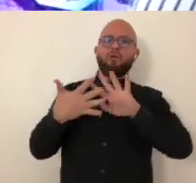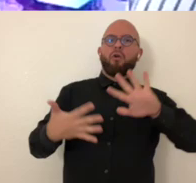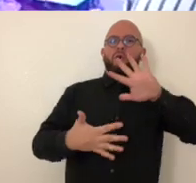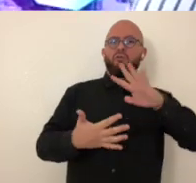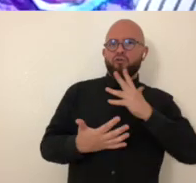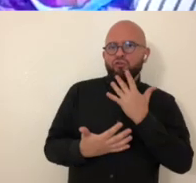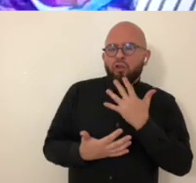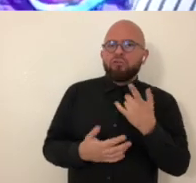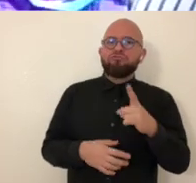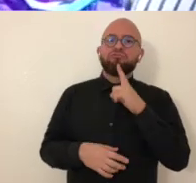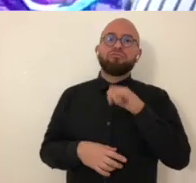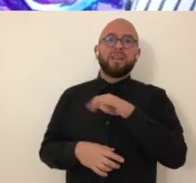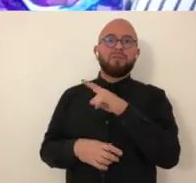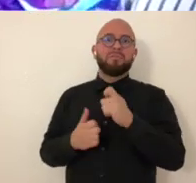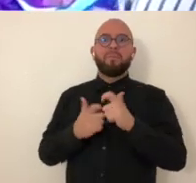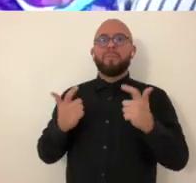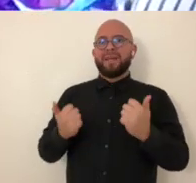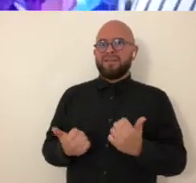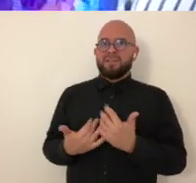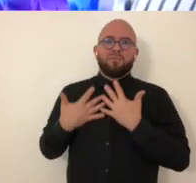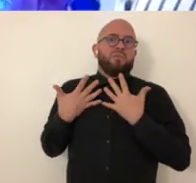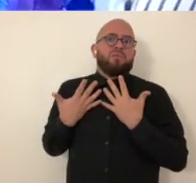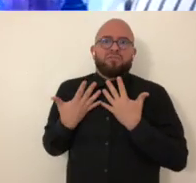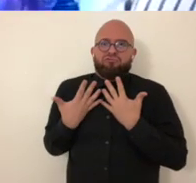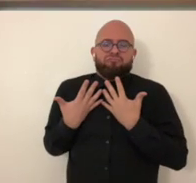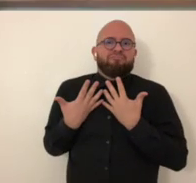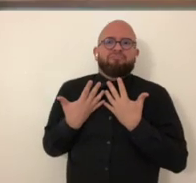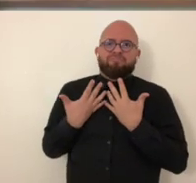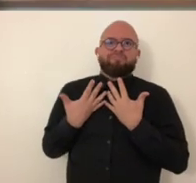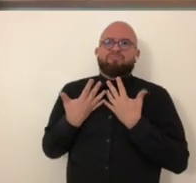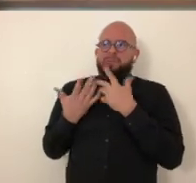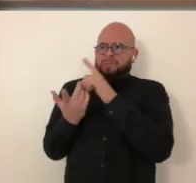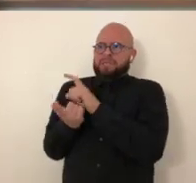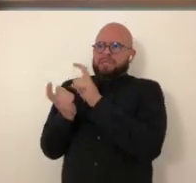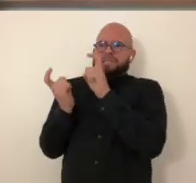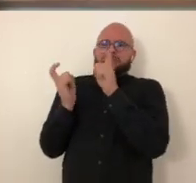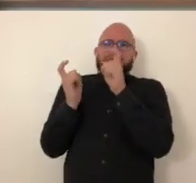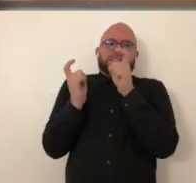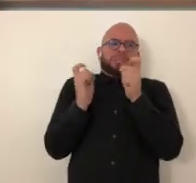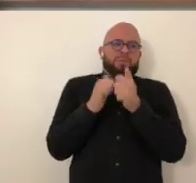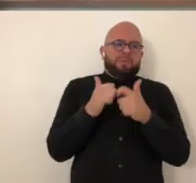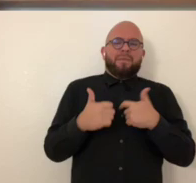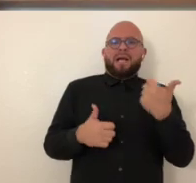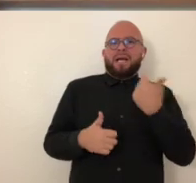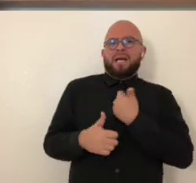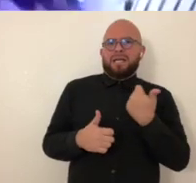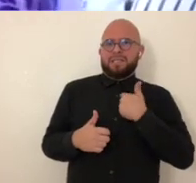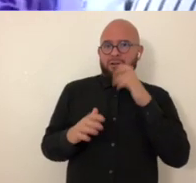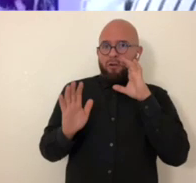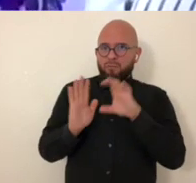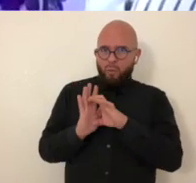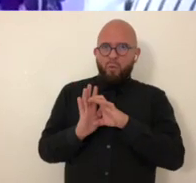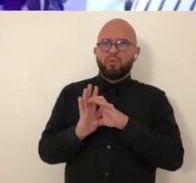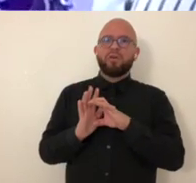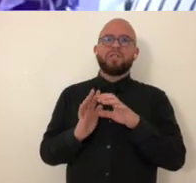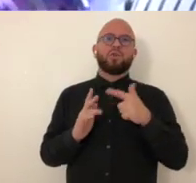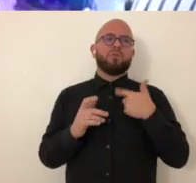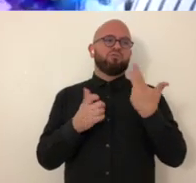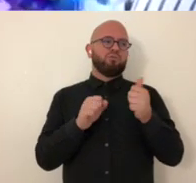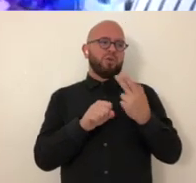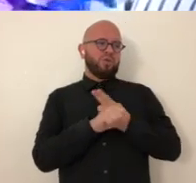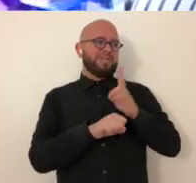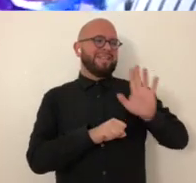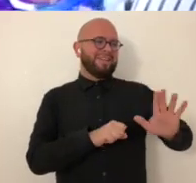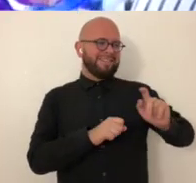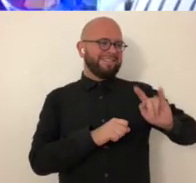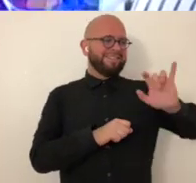white negative piece with the high contrast colors this was a big inspiration carrying over to the the self-portrait